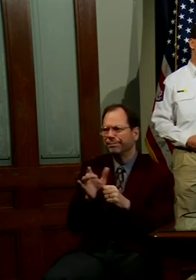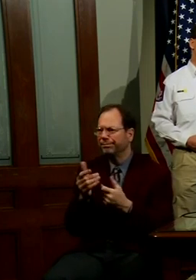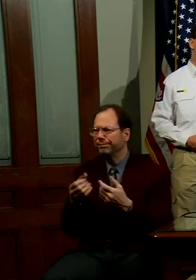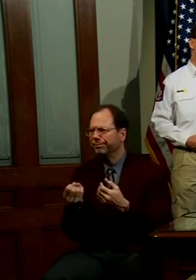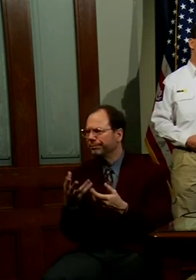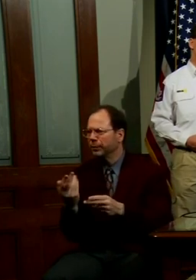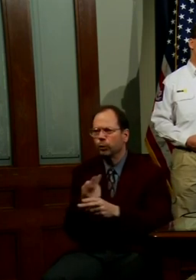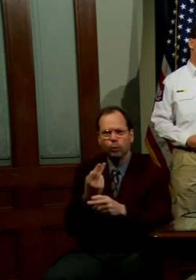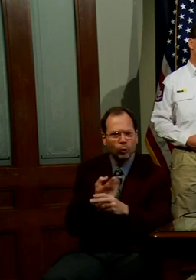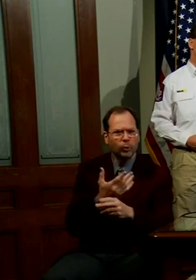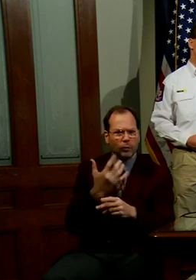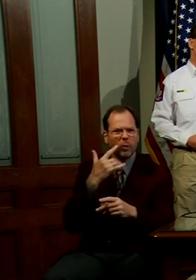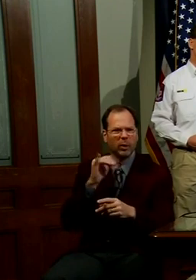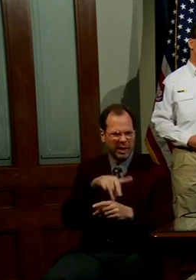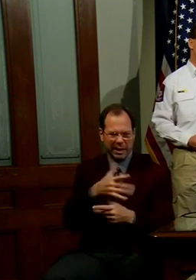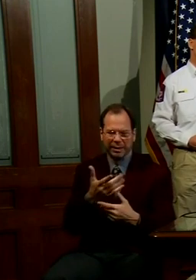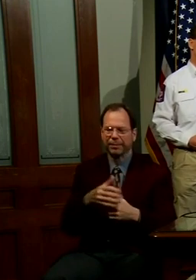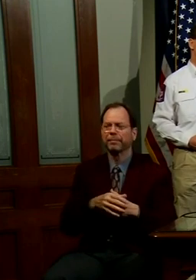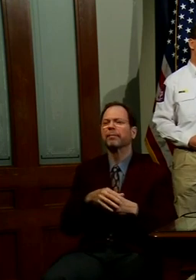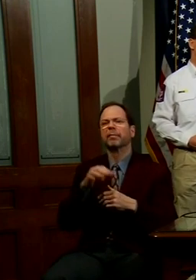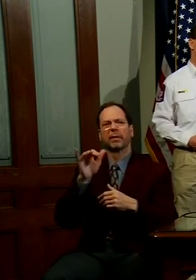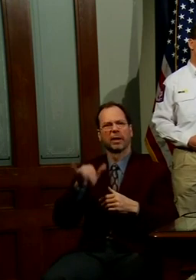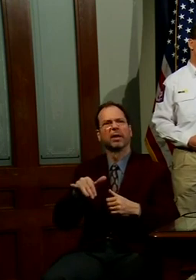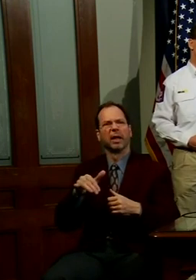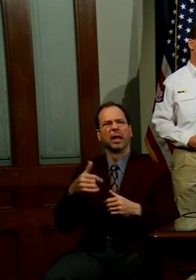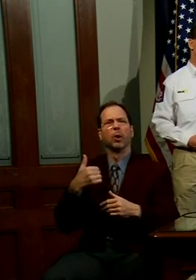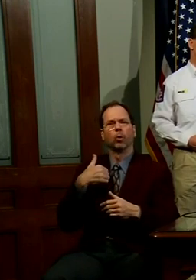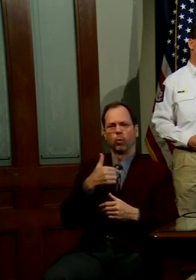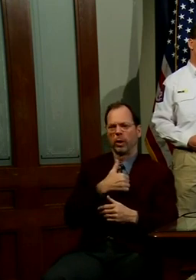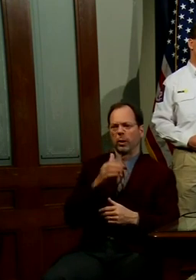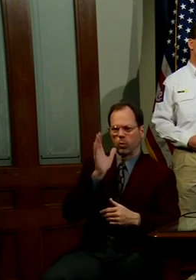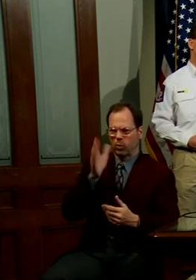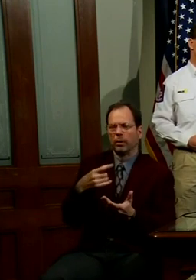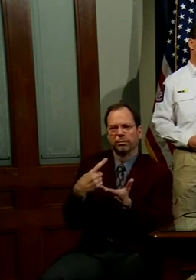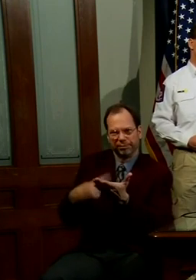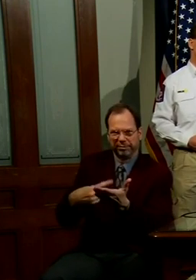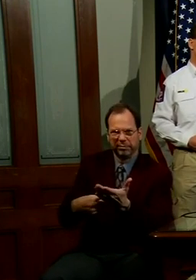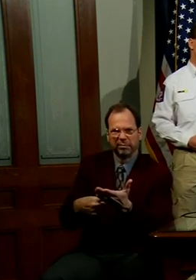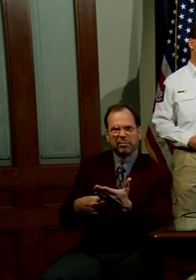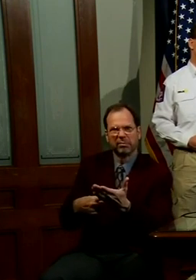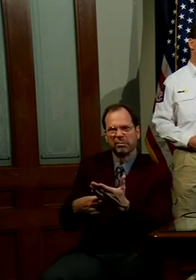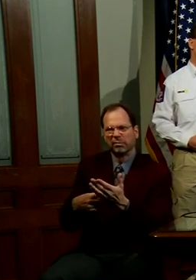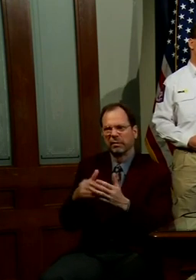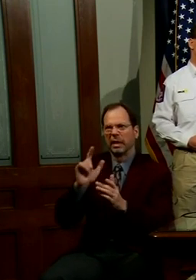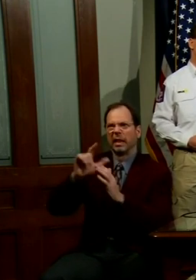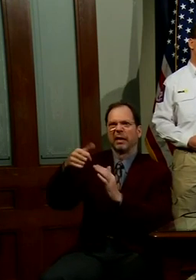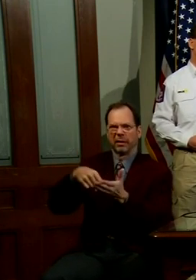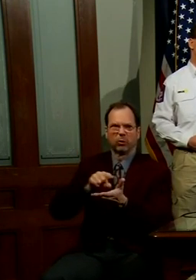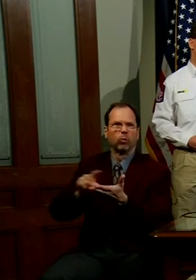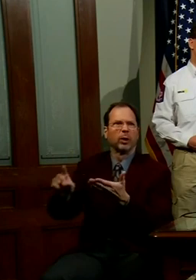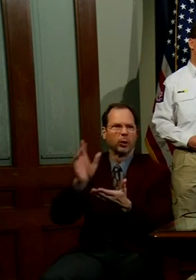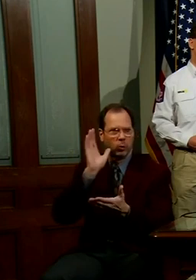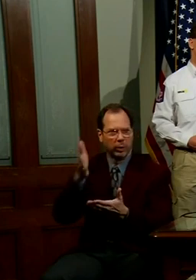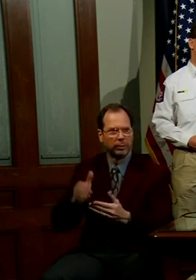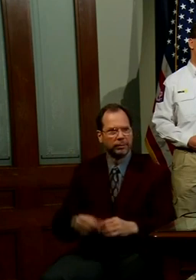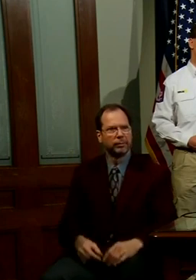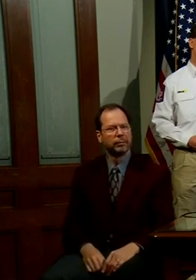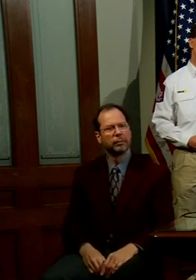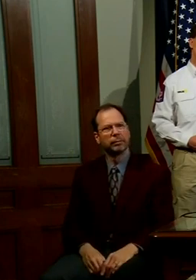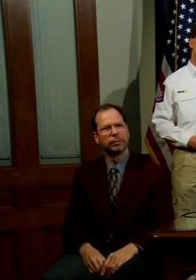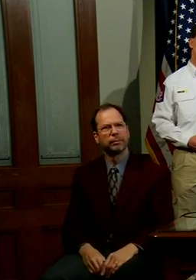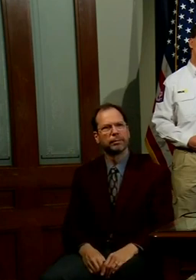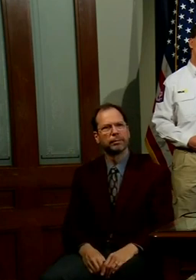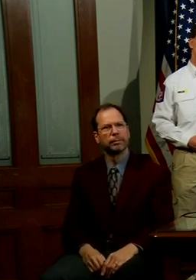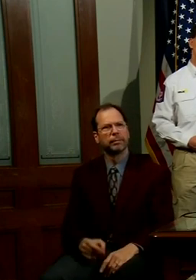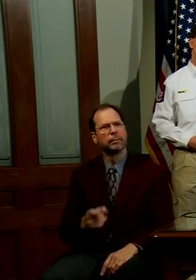use for that process. And those will be issues that we will go over in more detail later on this week. Are you, you know,